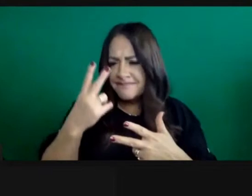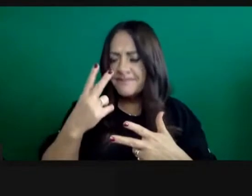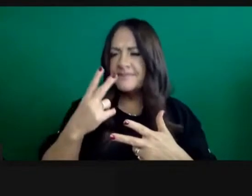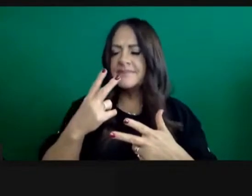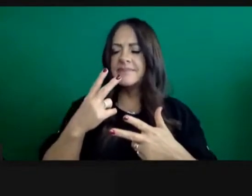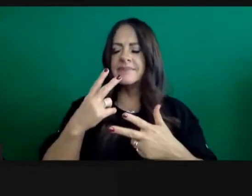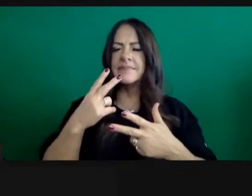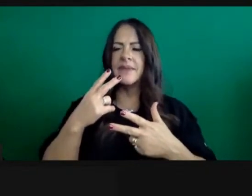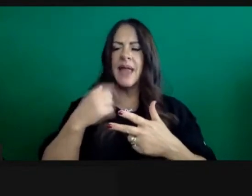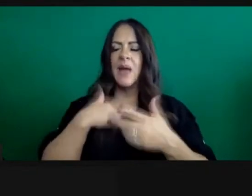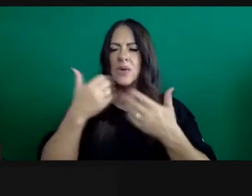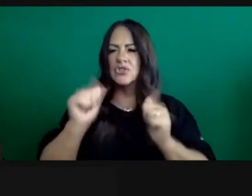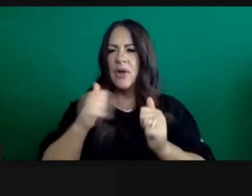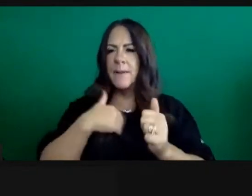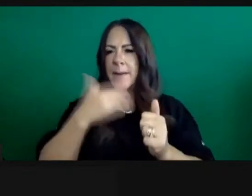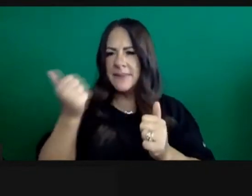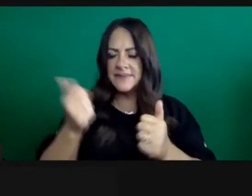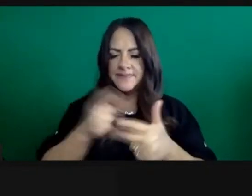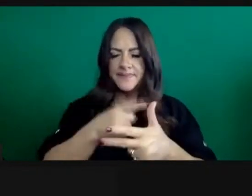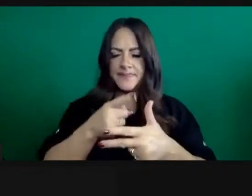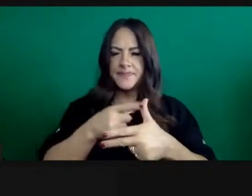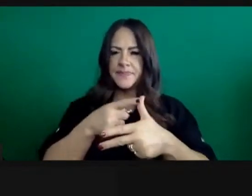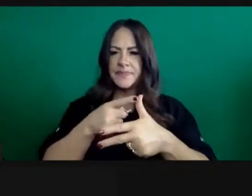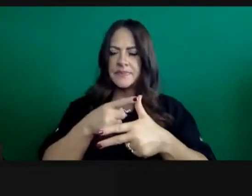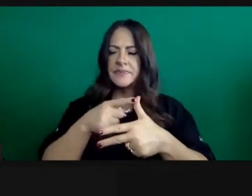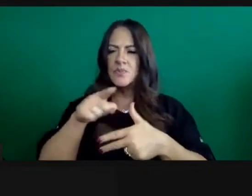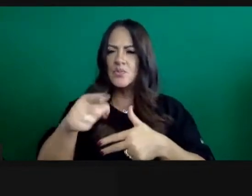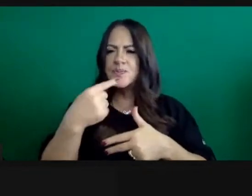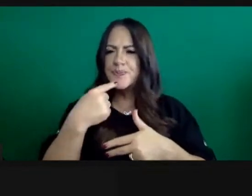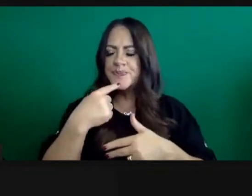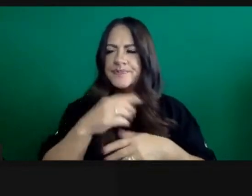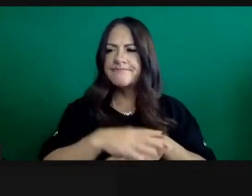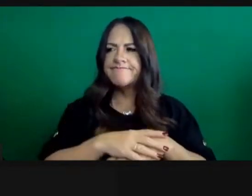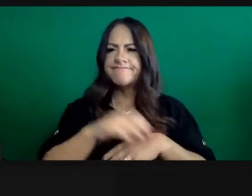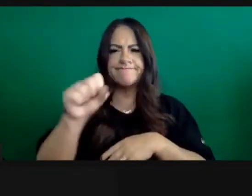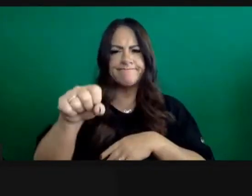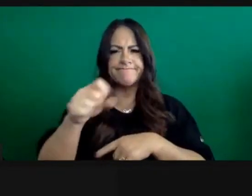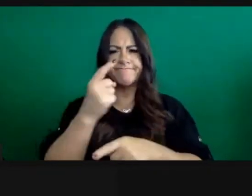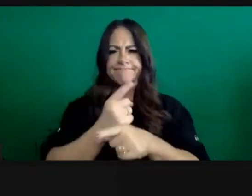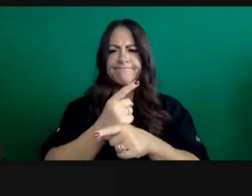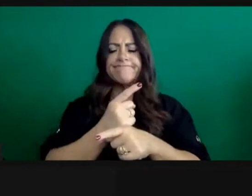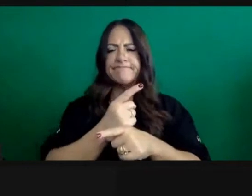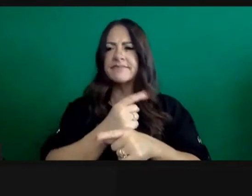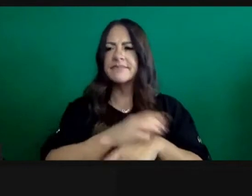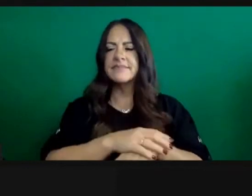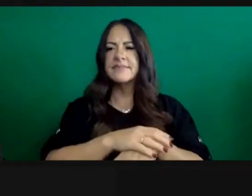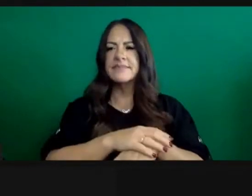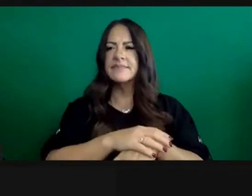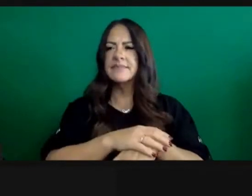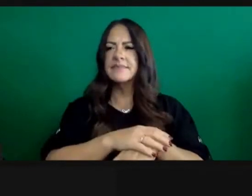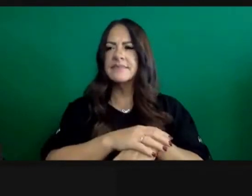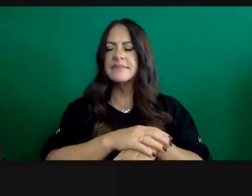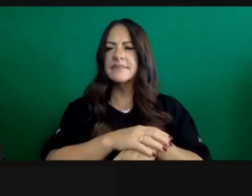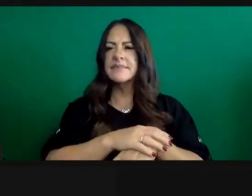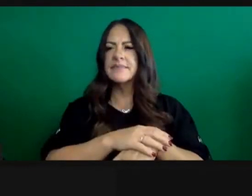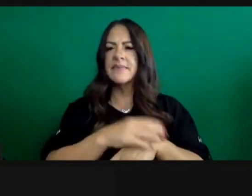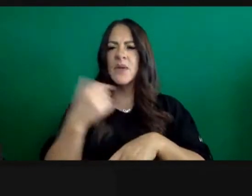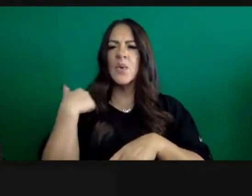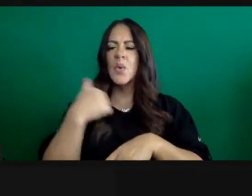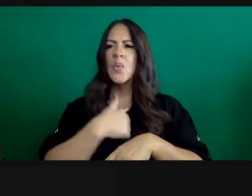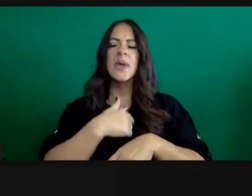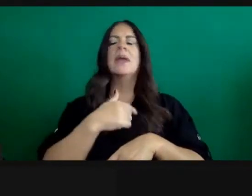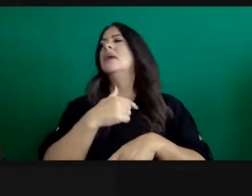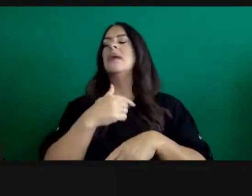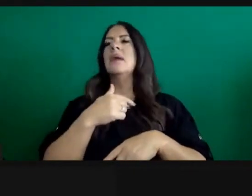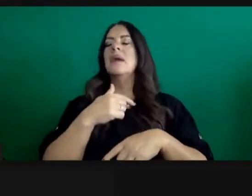I'll try to pick it up later. But to your first question, there's no doubt this is a continuum. You don't cross a threshold